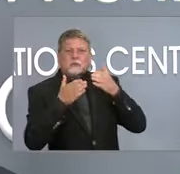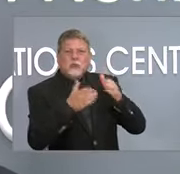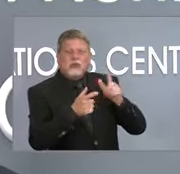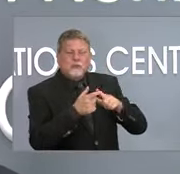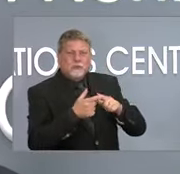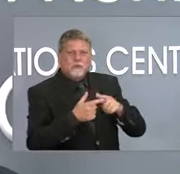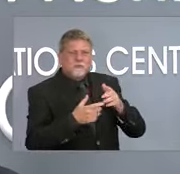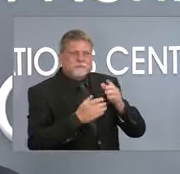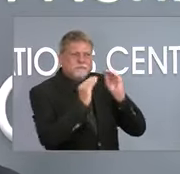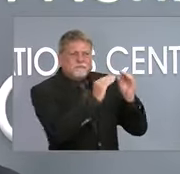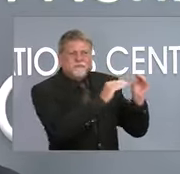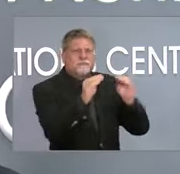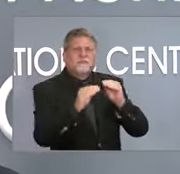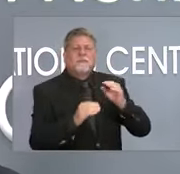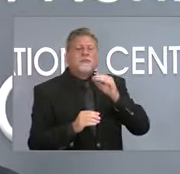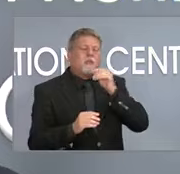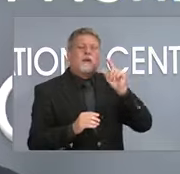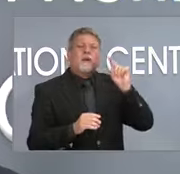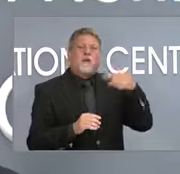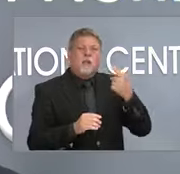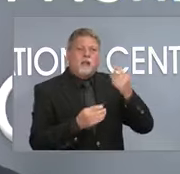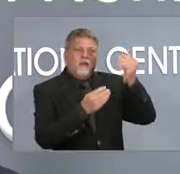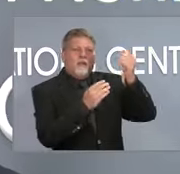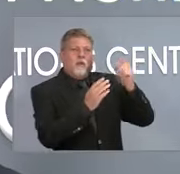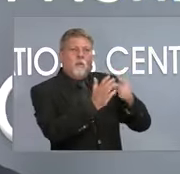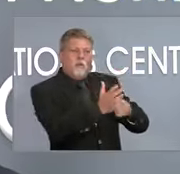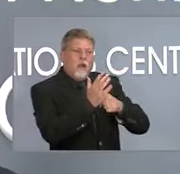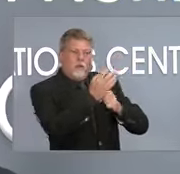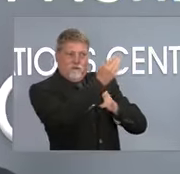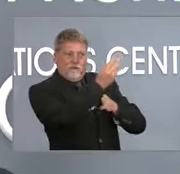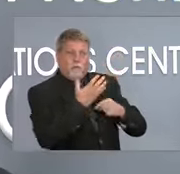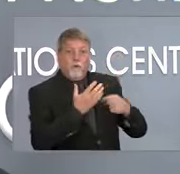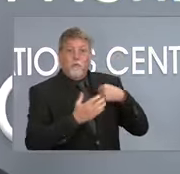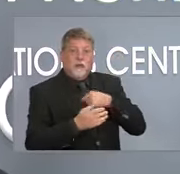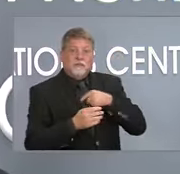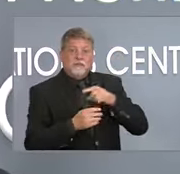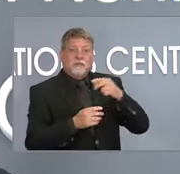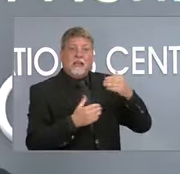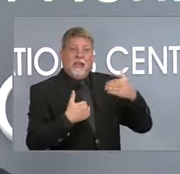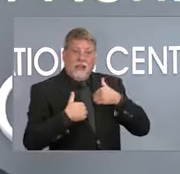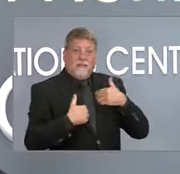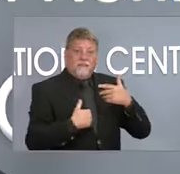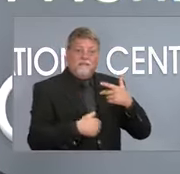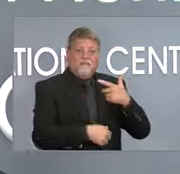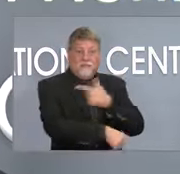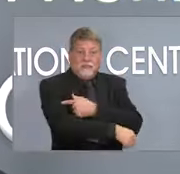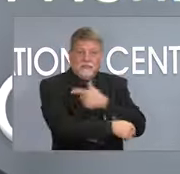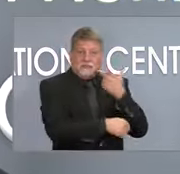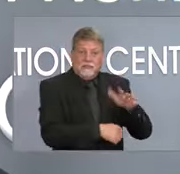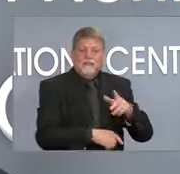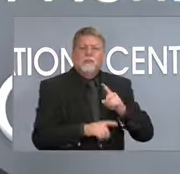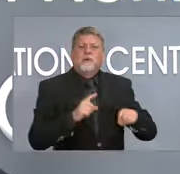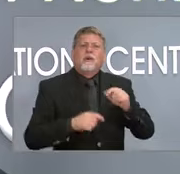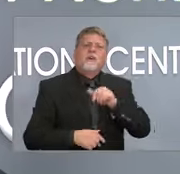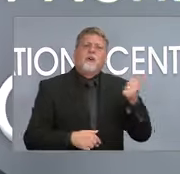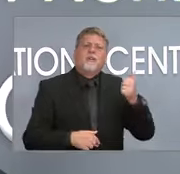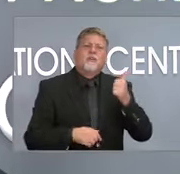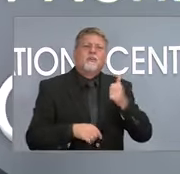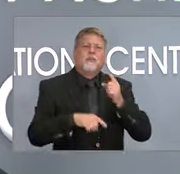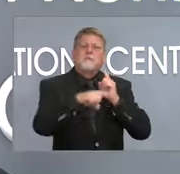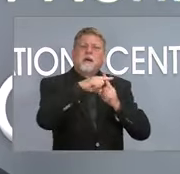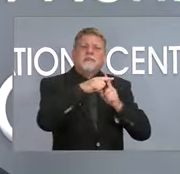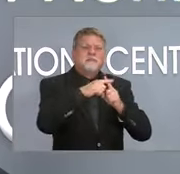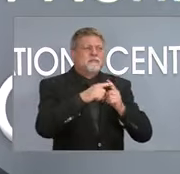the requirement for letting us know about the vaccine and the testing, but also some positive reinforcement